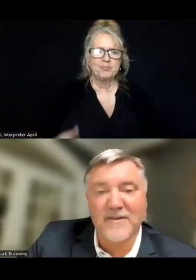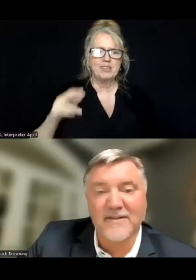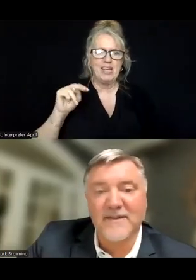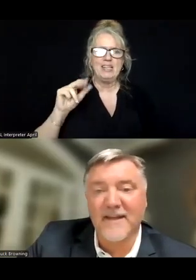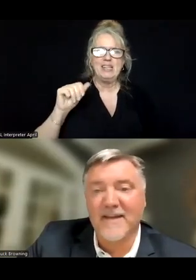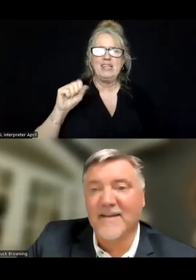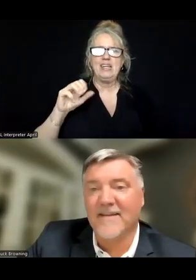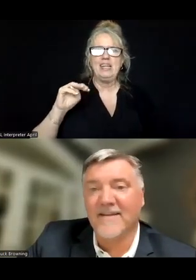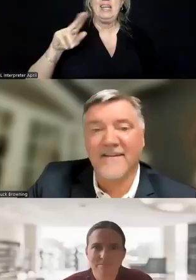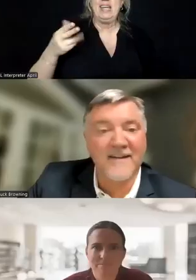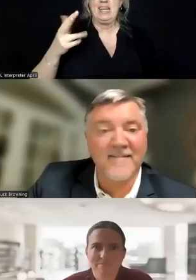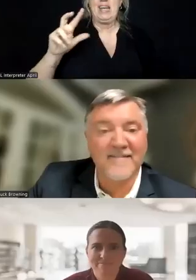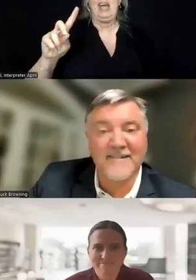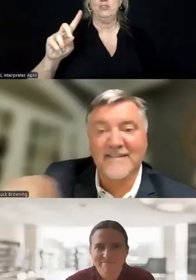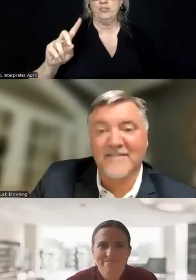update with Elizabeth Hay.